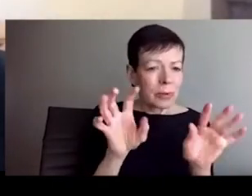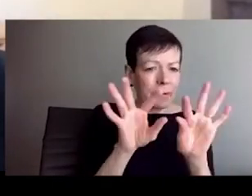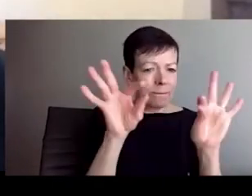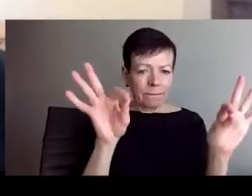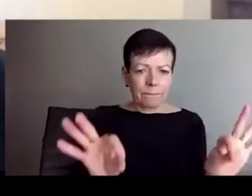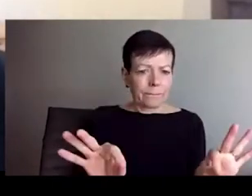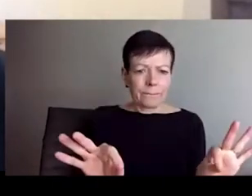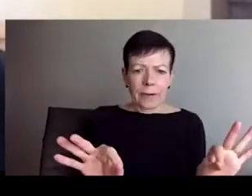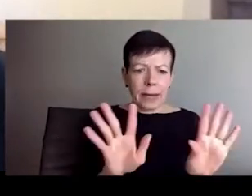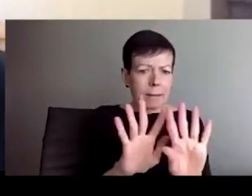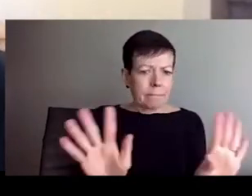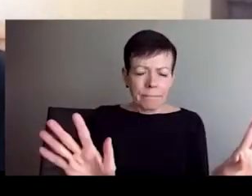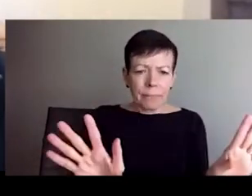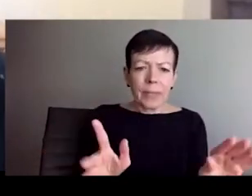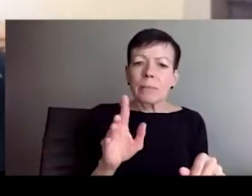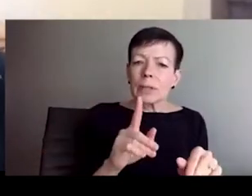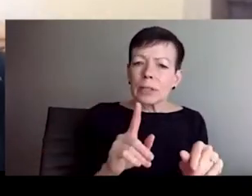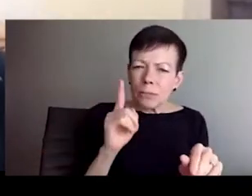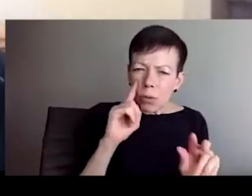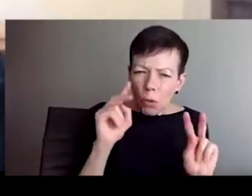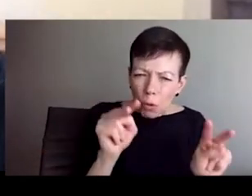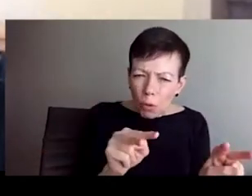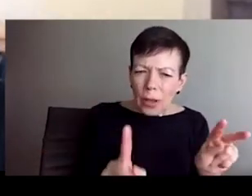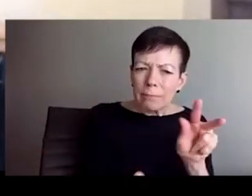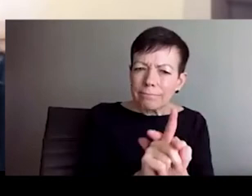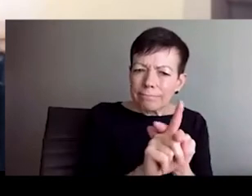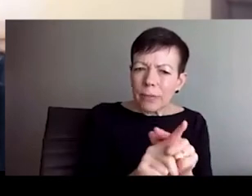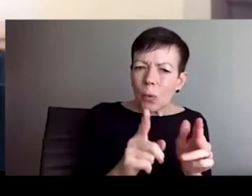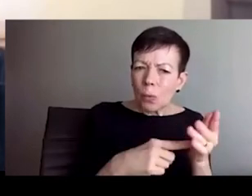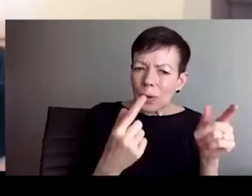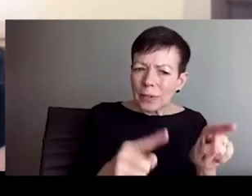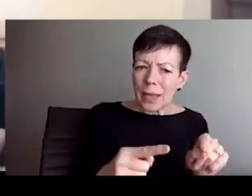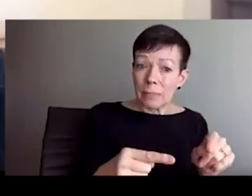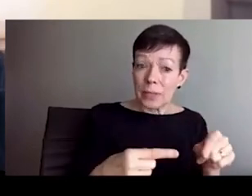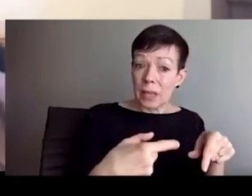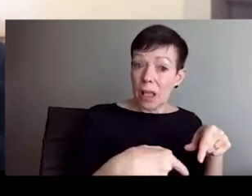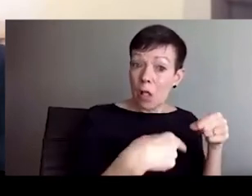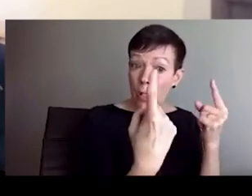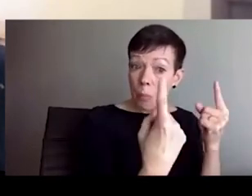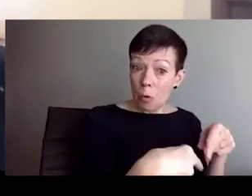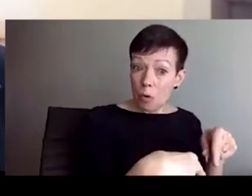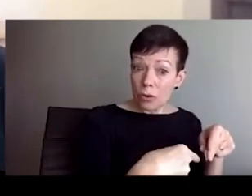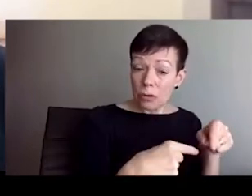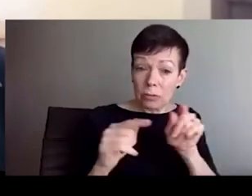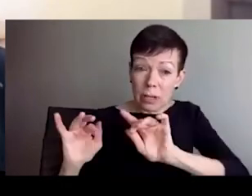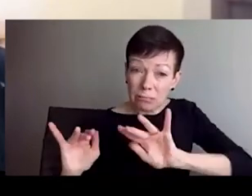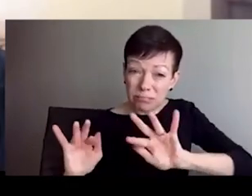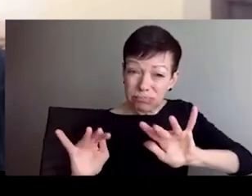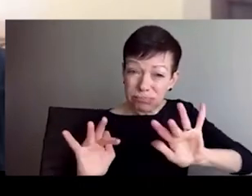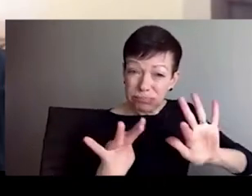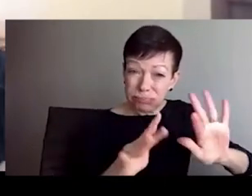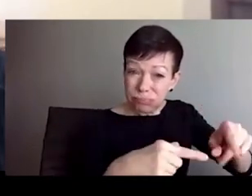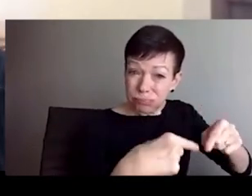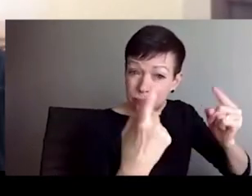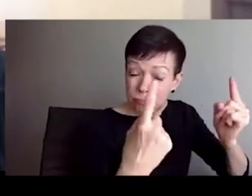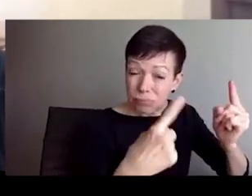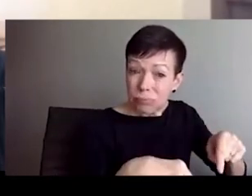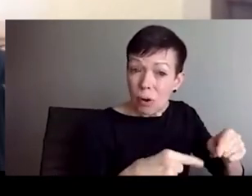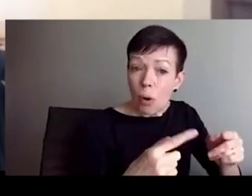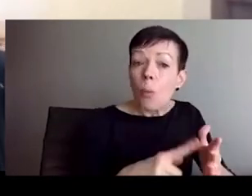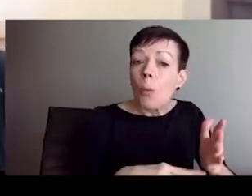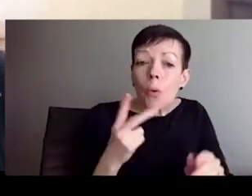real as a social political construct. And so it's important to think about the implications that has for how people are